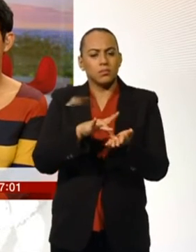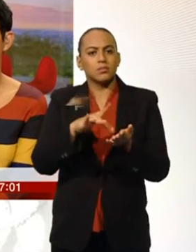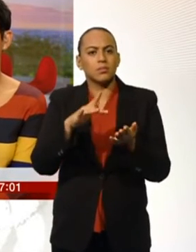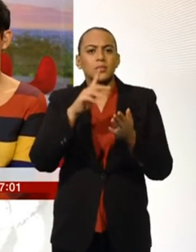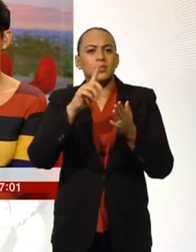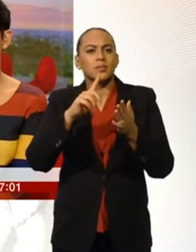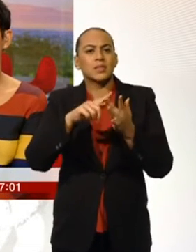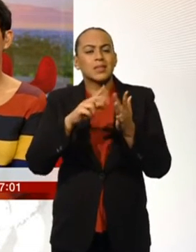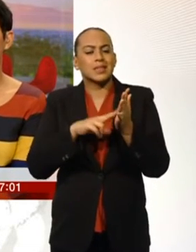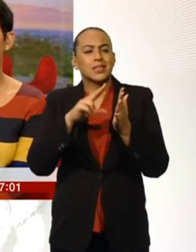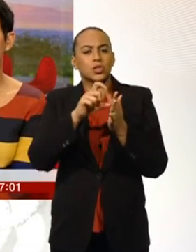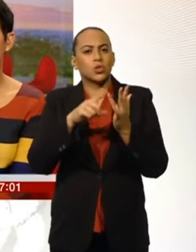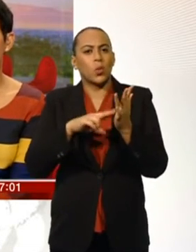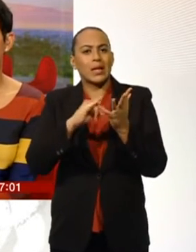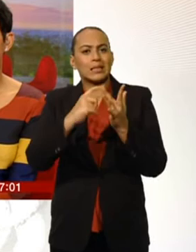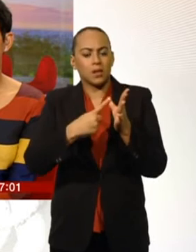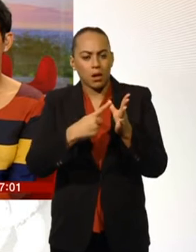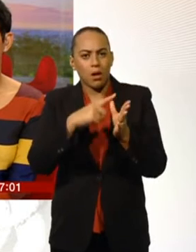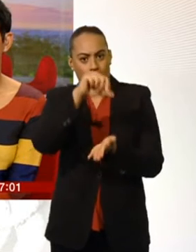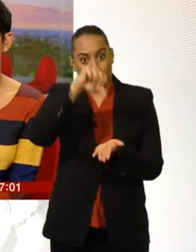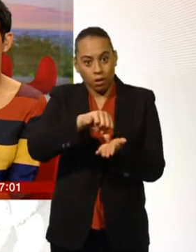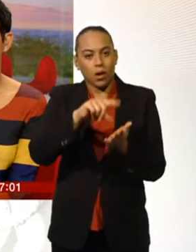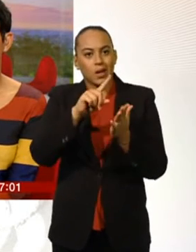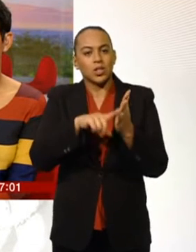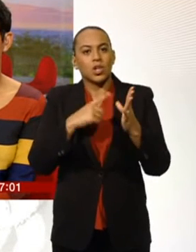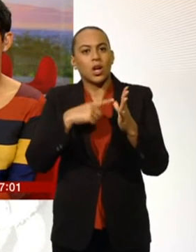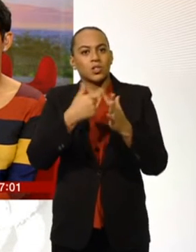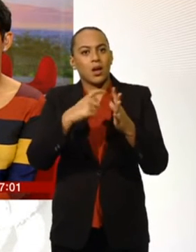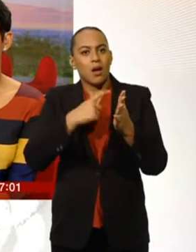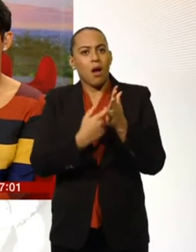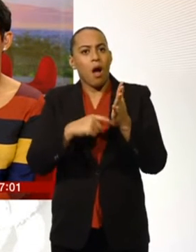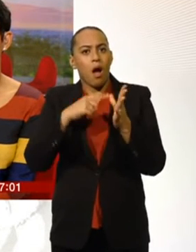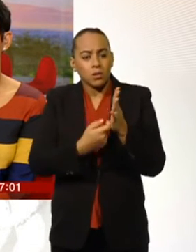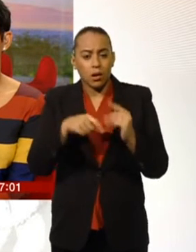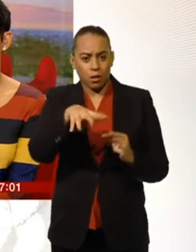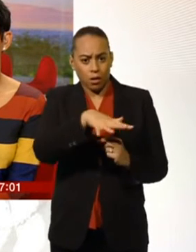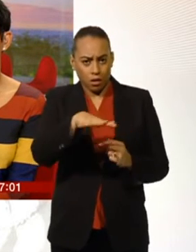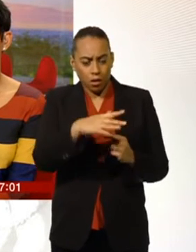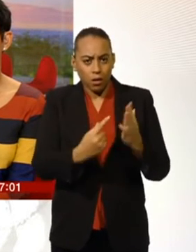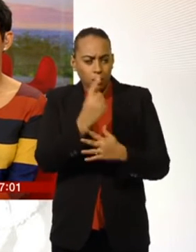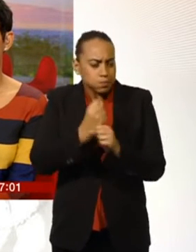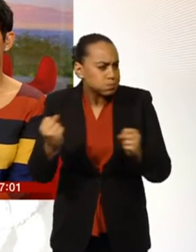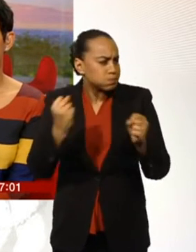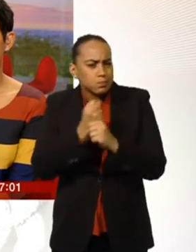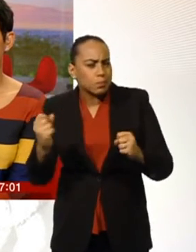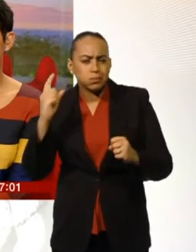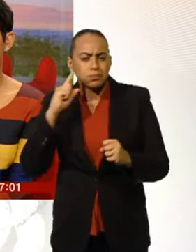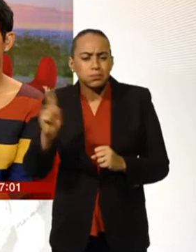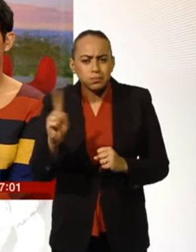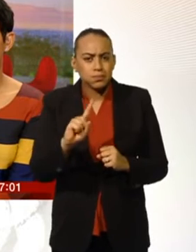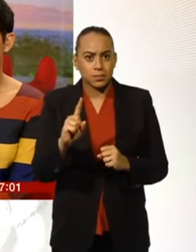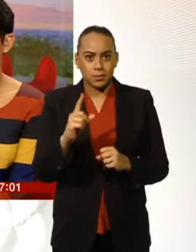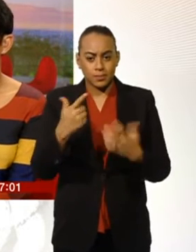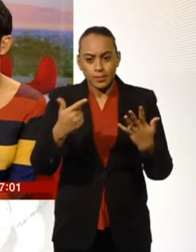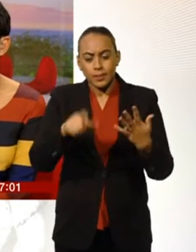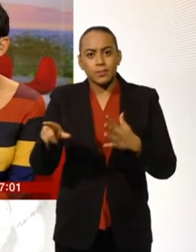Indonesian capital, Jakarta, followed by reports of gunfire. At least seven people have been killed, including four attackers and a police